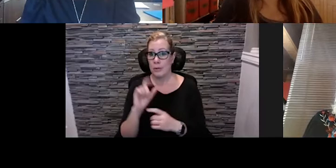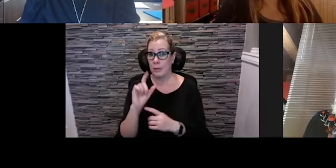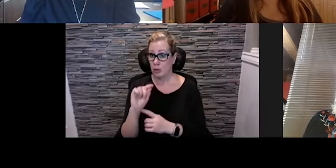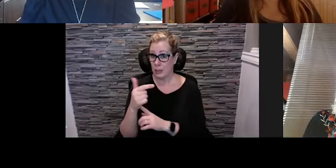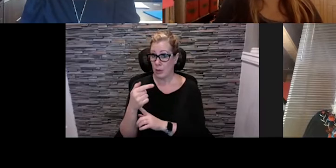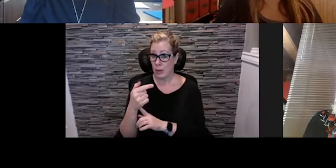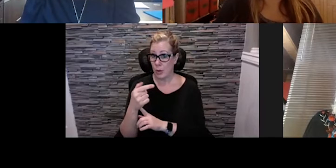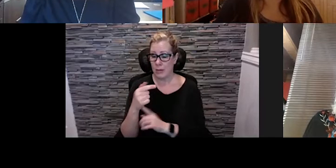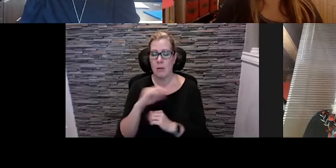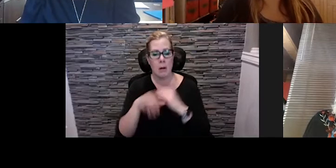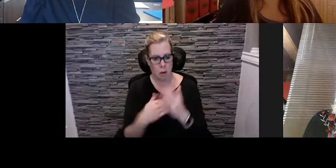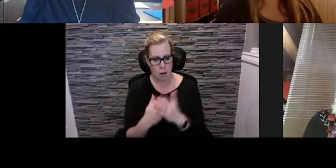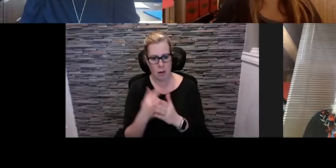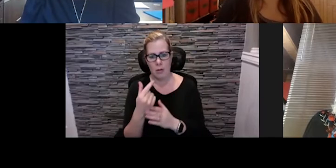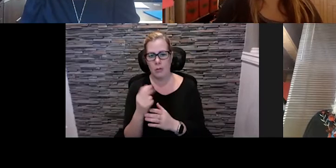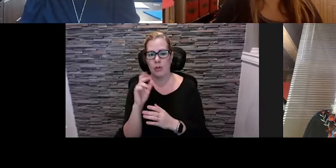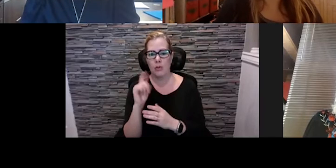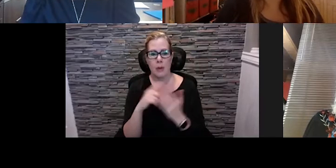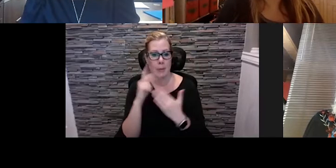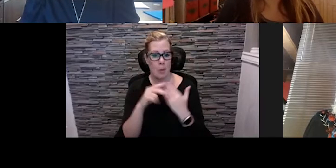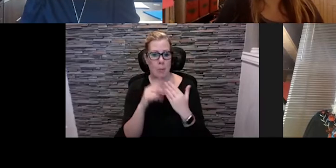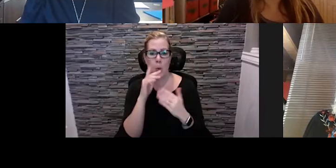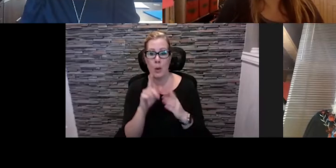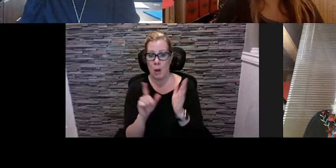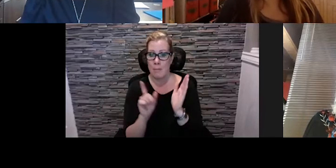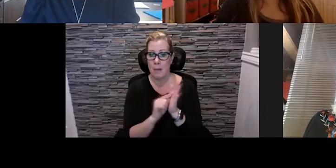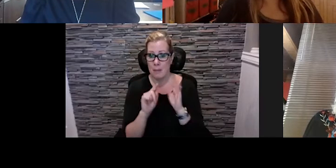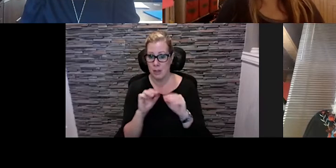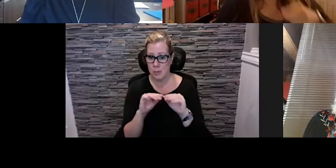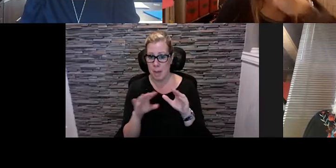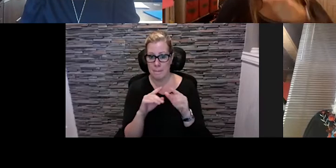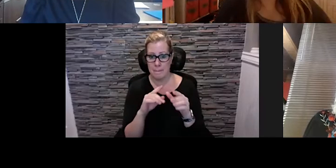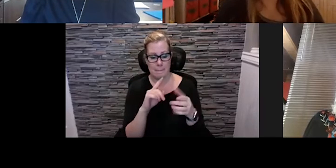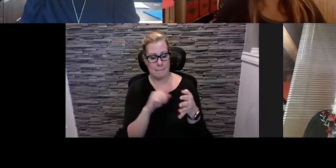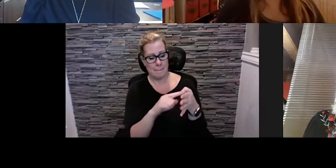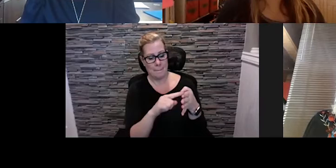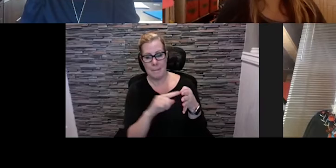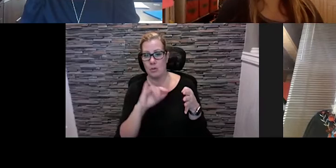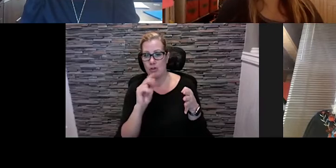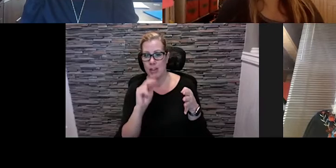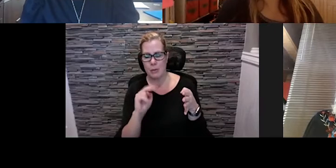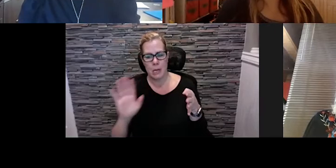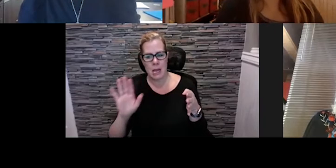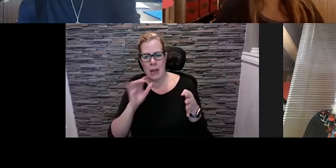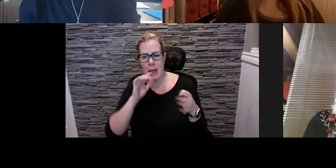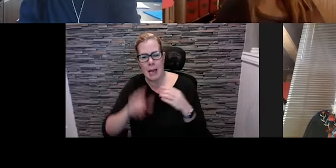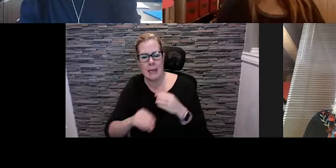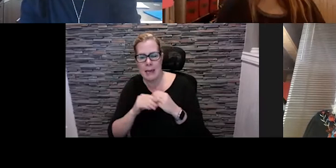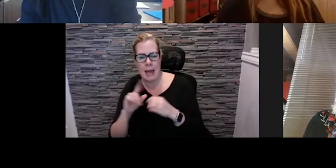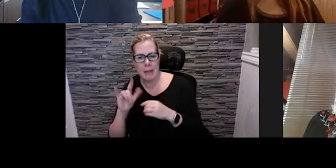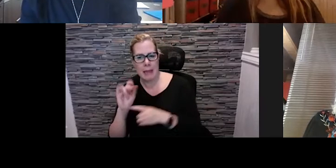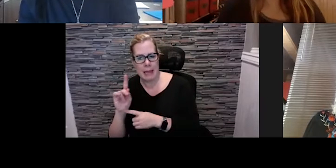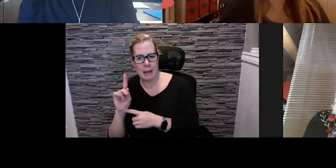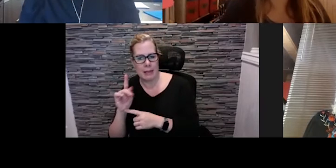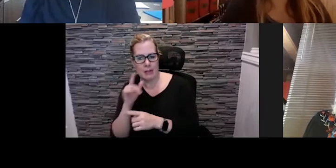all of our granting programs in the first week of January, which is why I didn't put the link in the in the chat right now because you